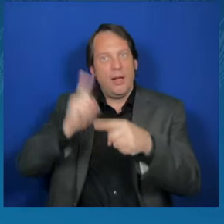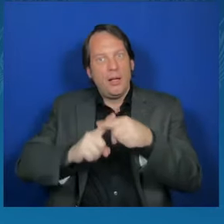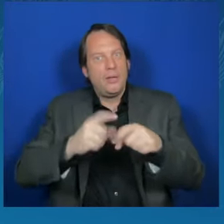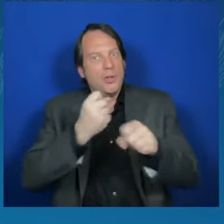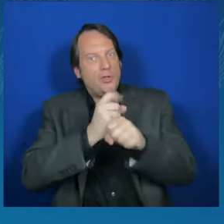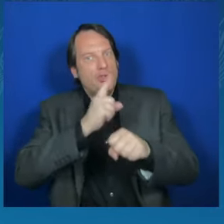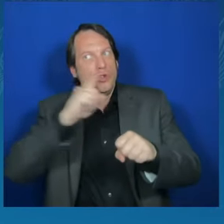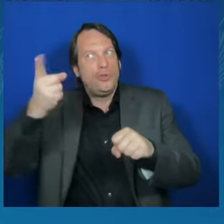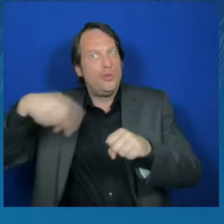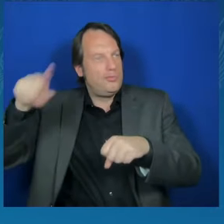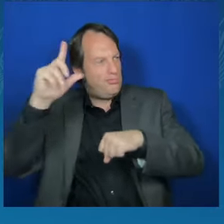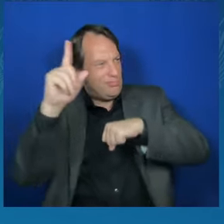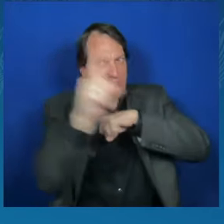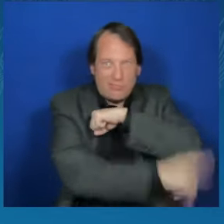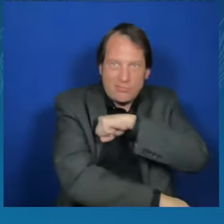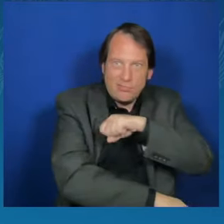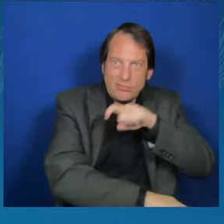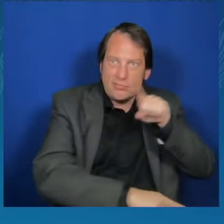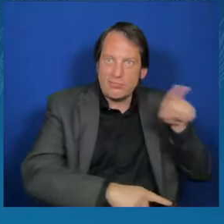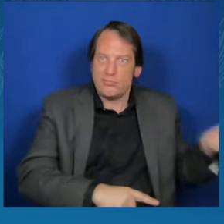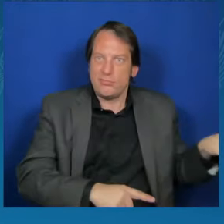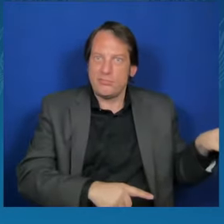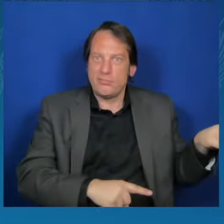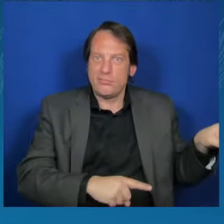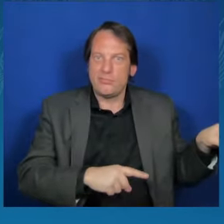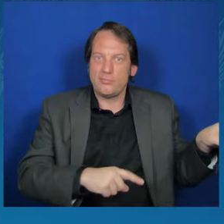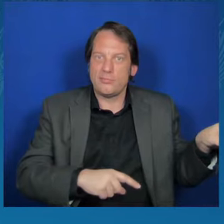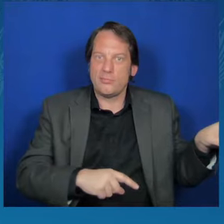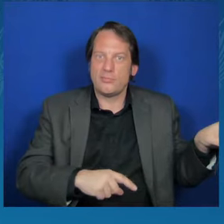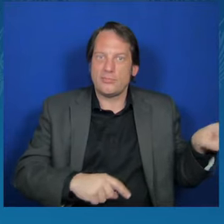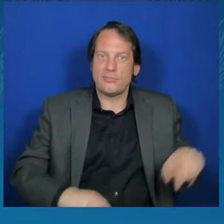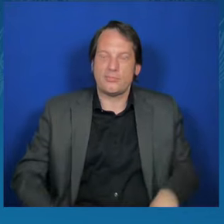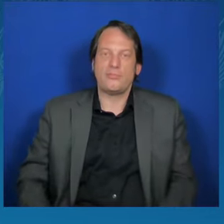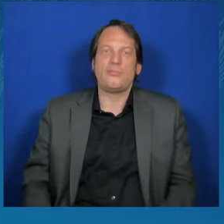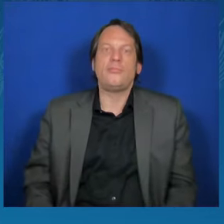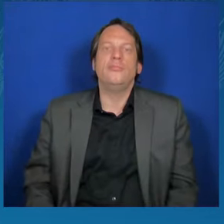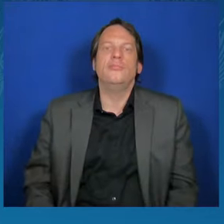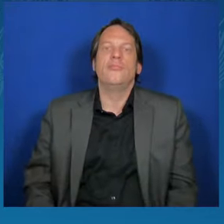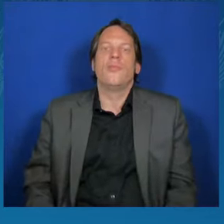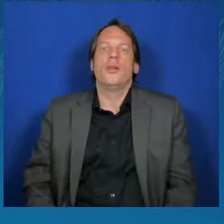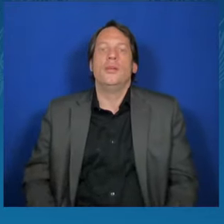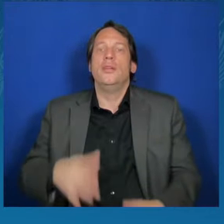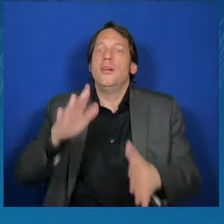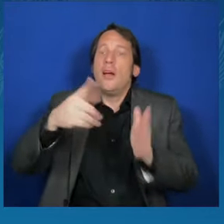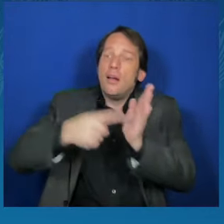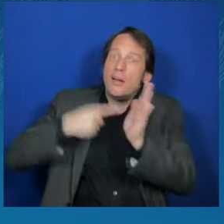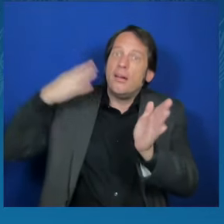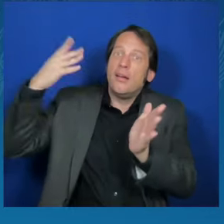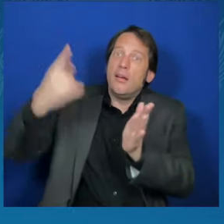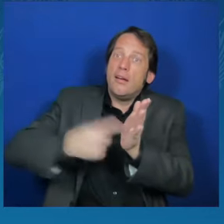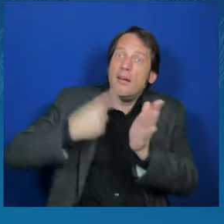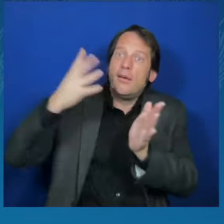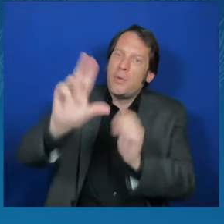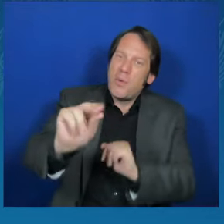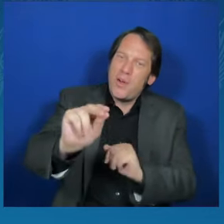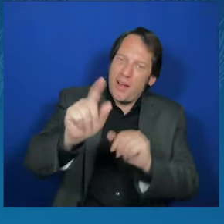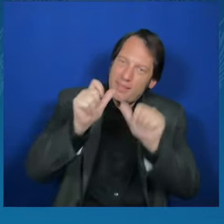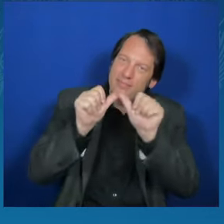and not quarterly work, but on a daily basis. And that's why it is so important. But